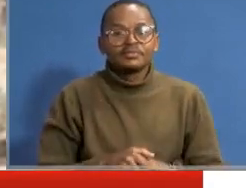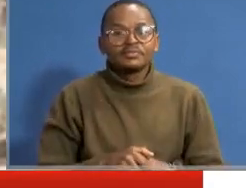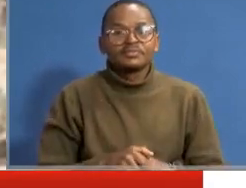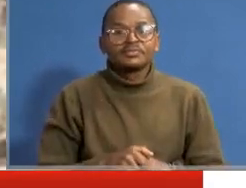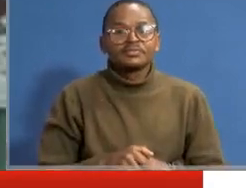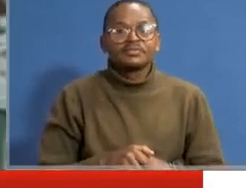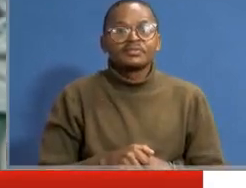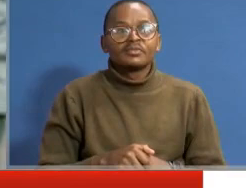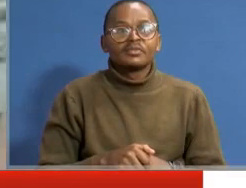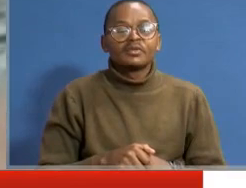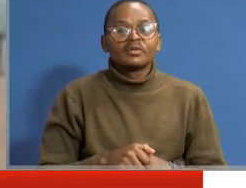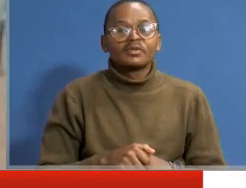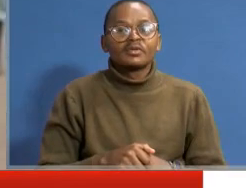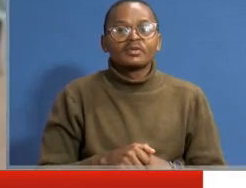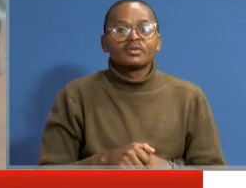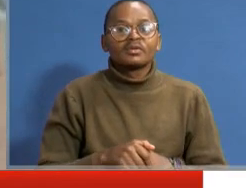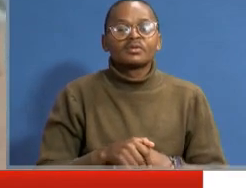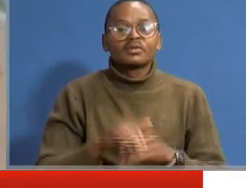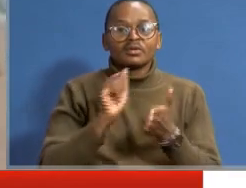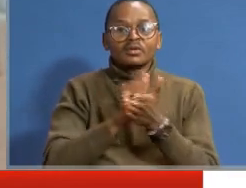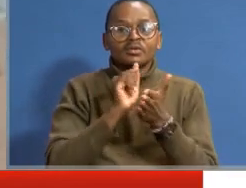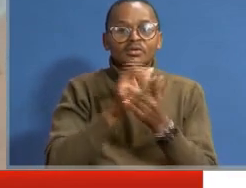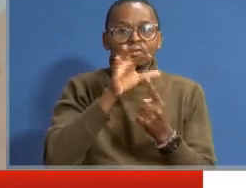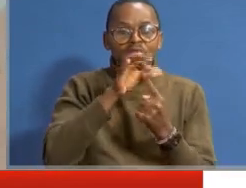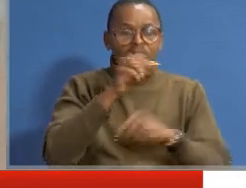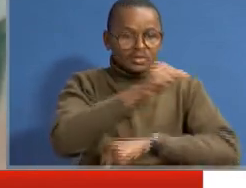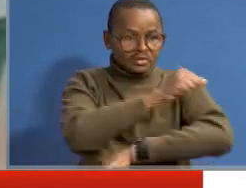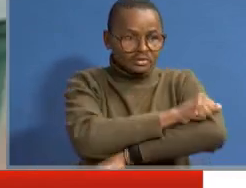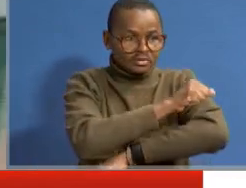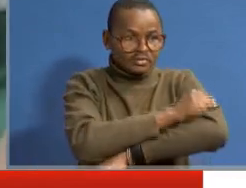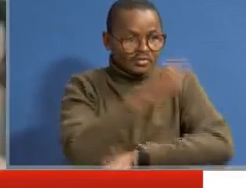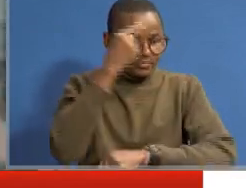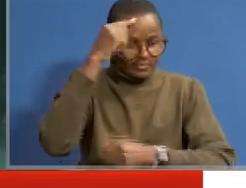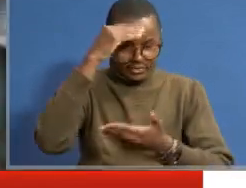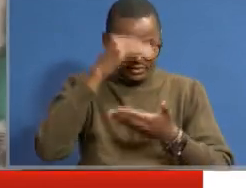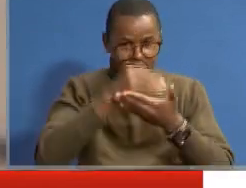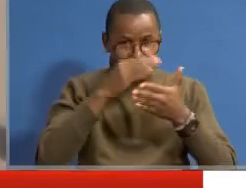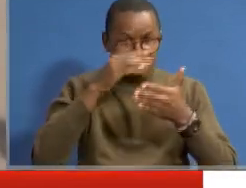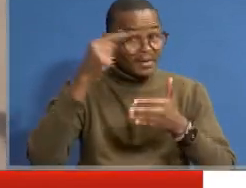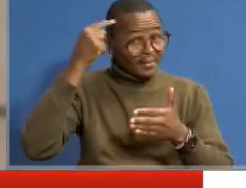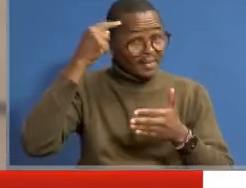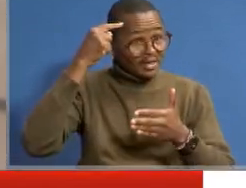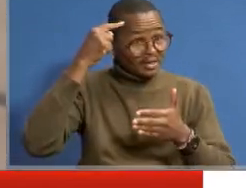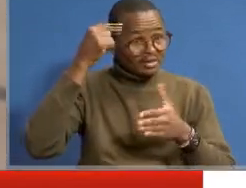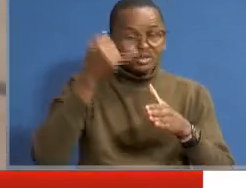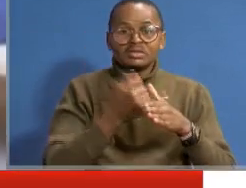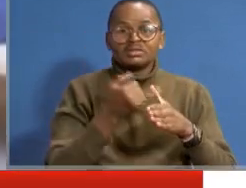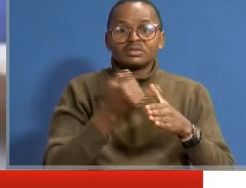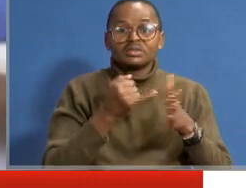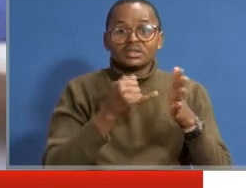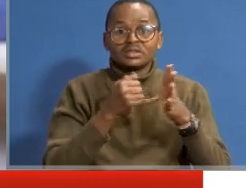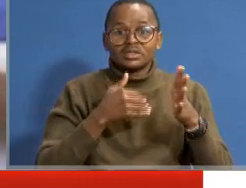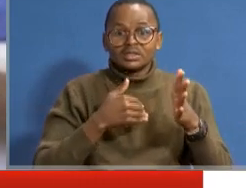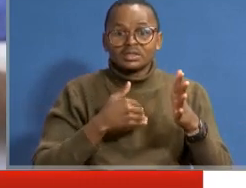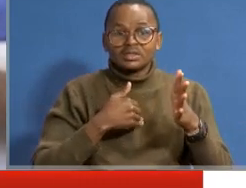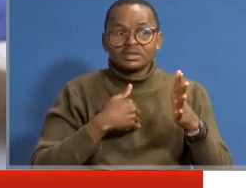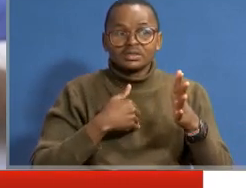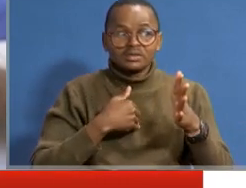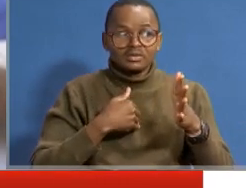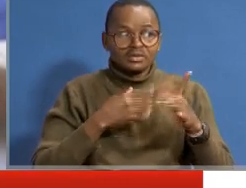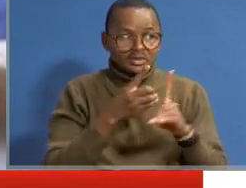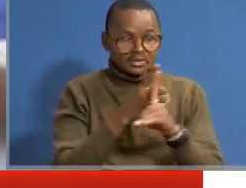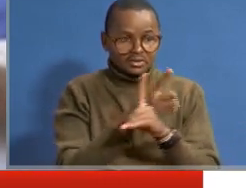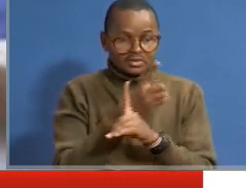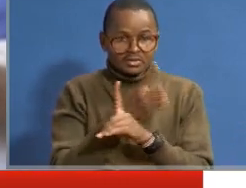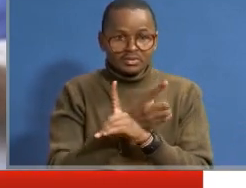A good example of such schools is a new special school for learners with mental disabilities. It has been offering a variety